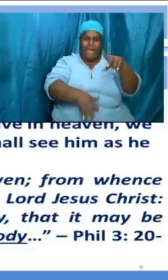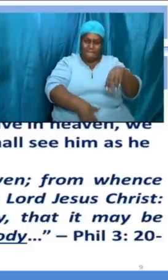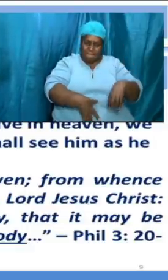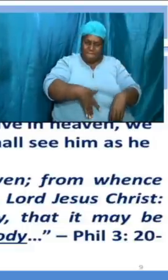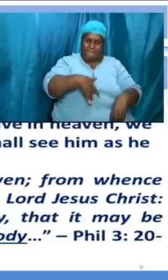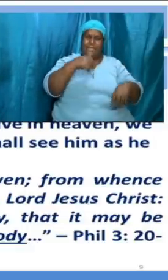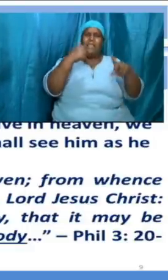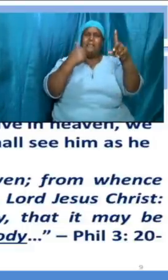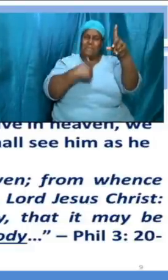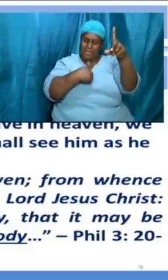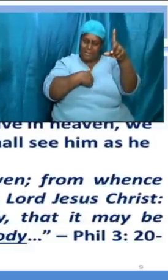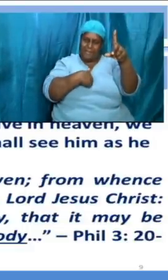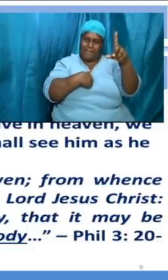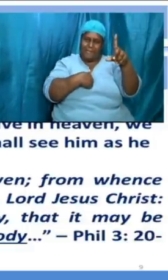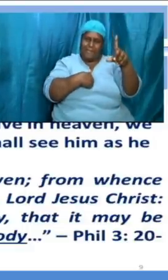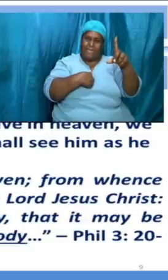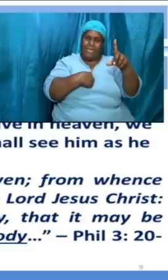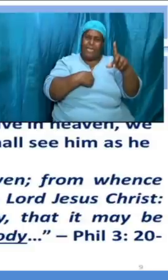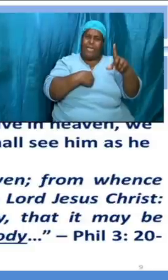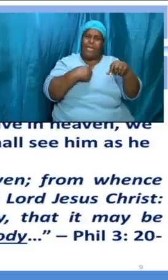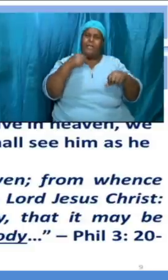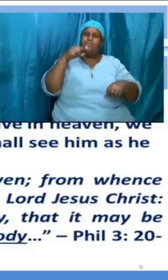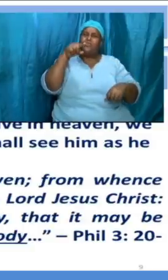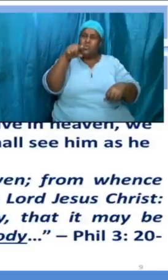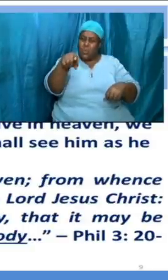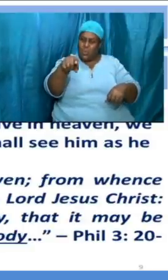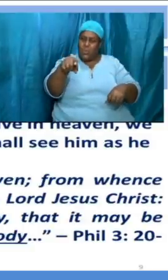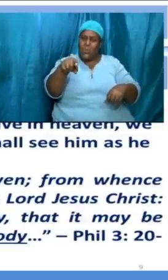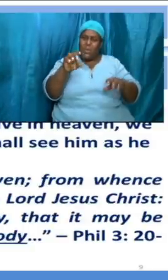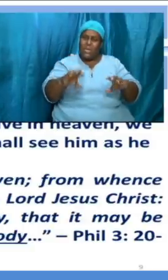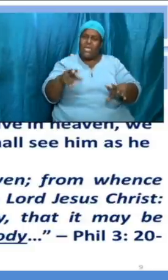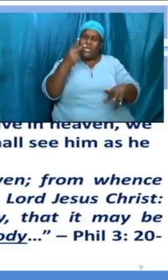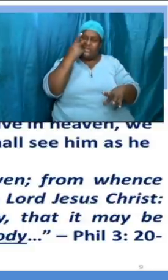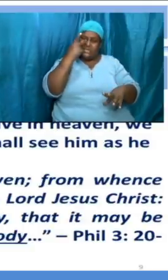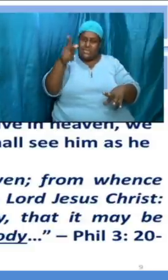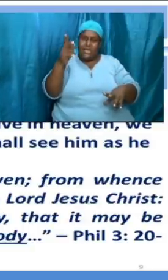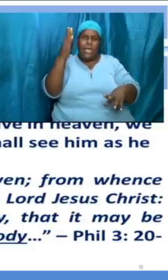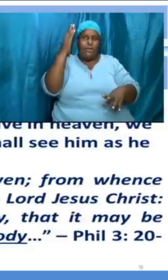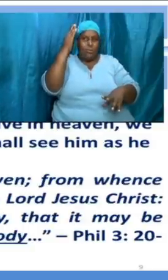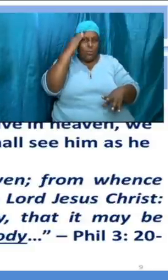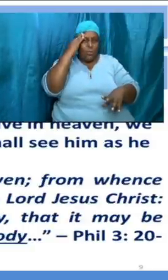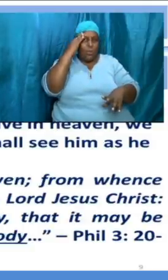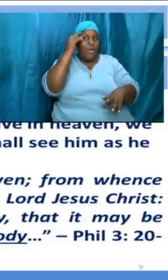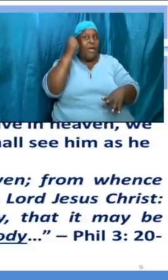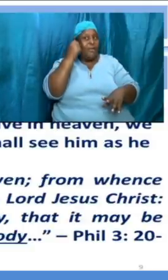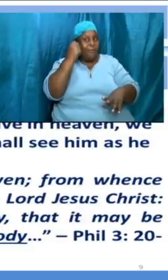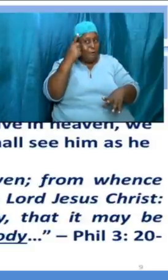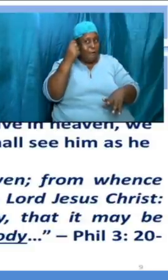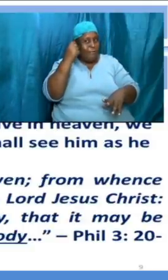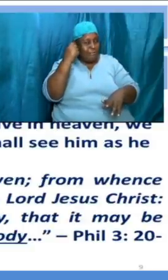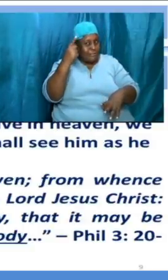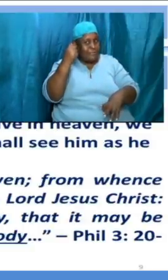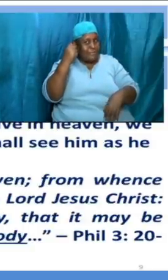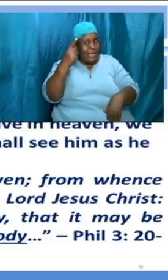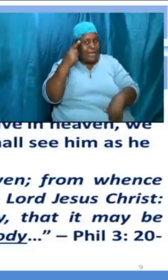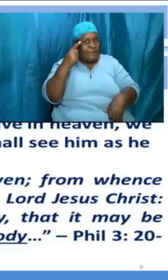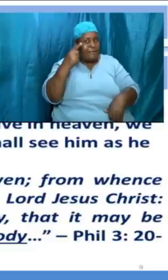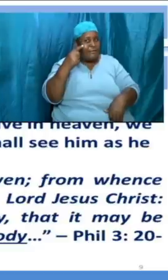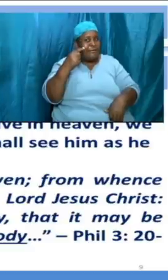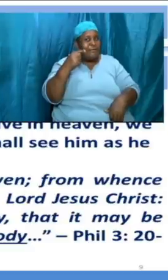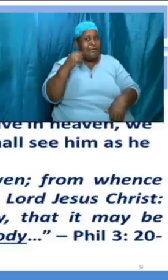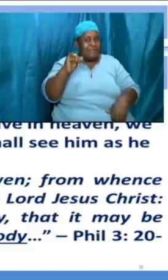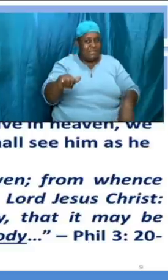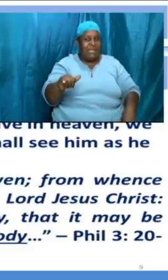and you can see and know and understand that this is